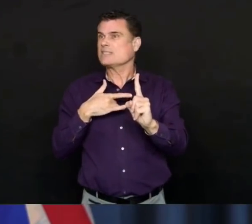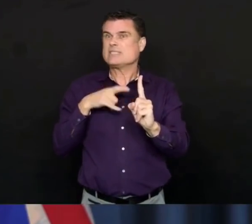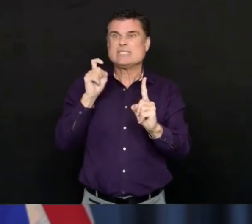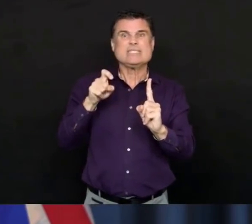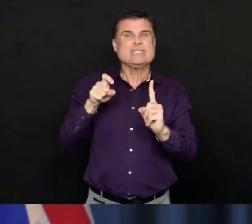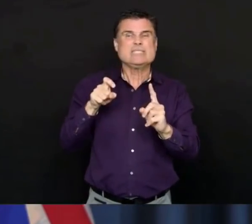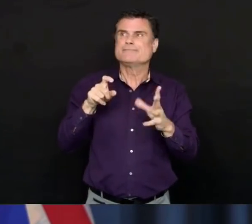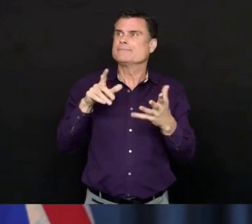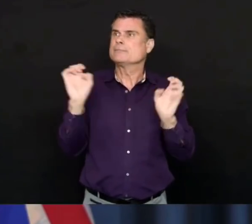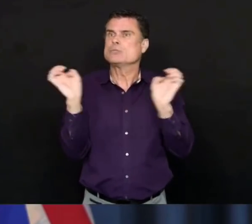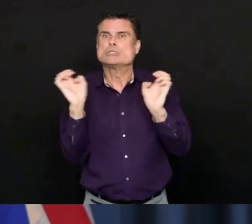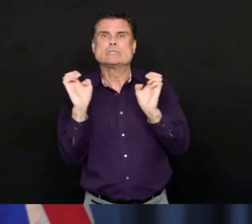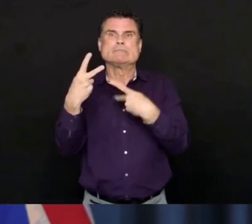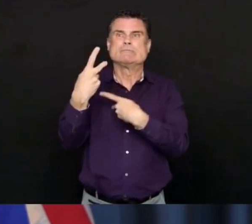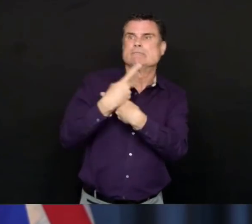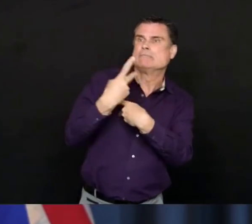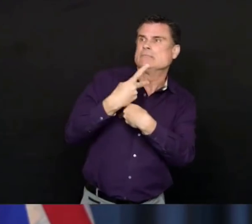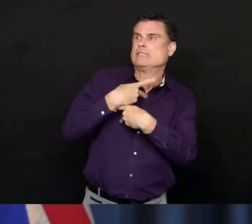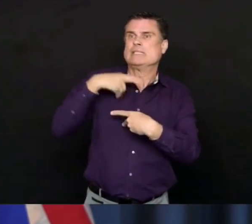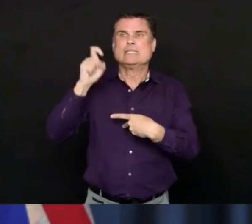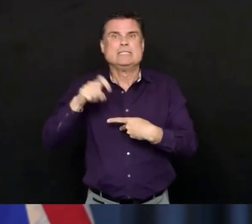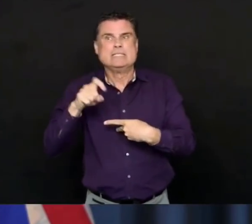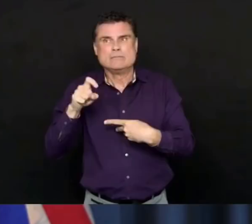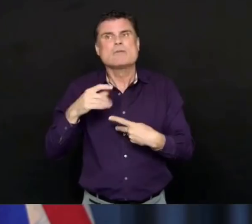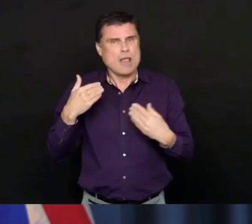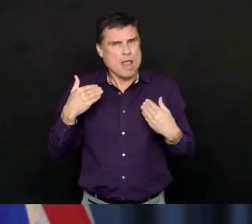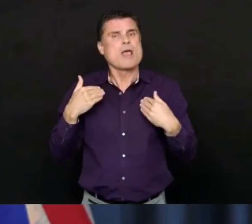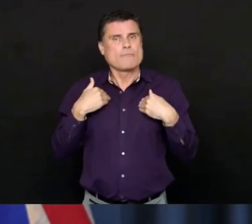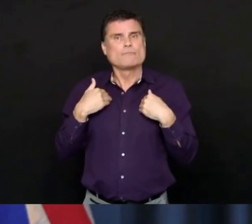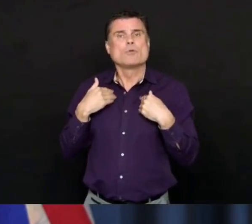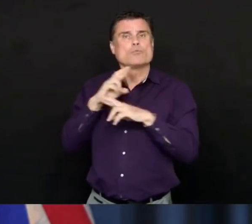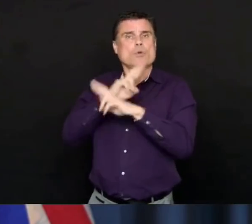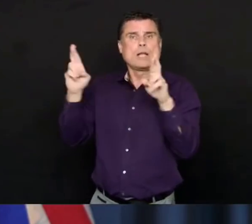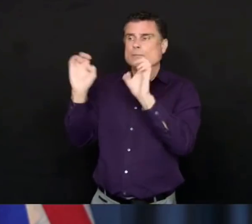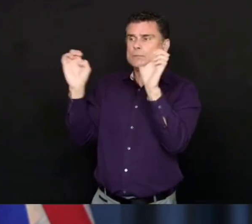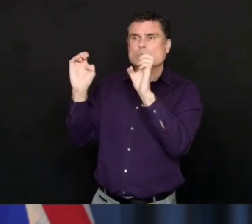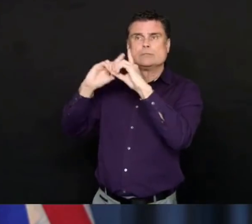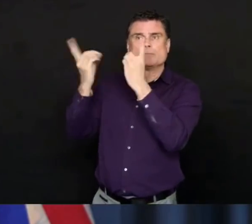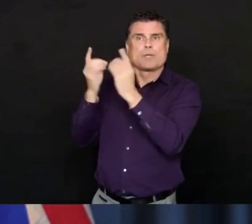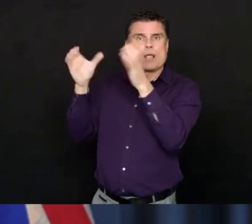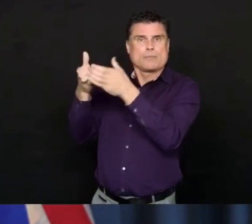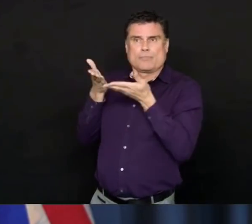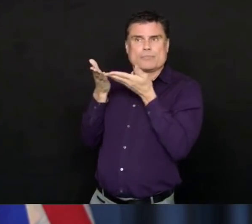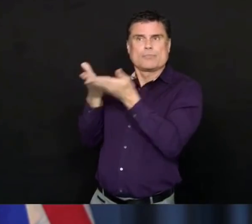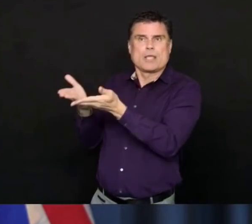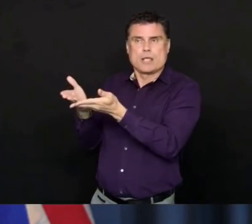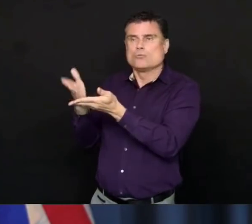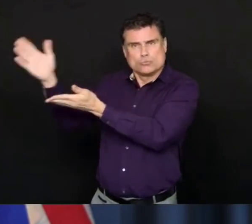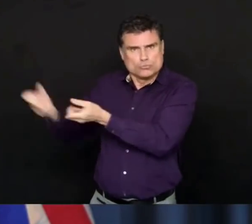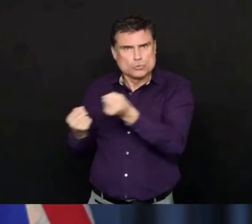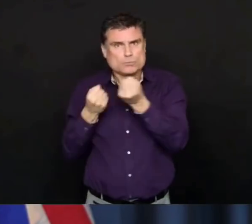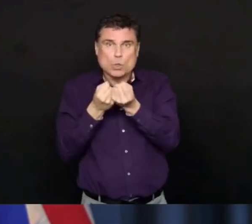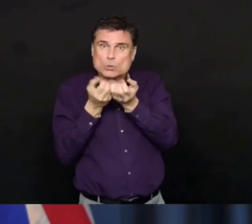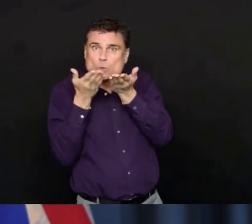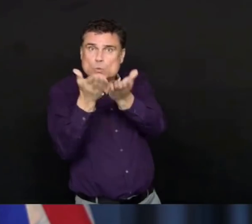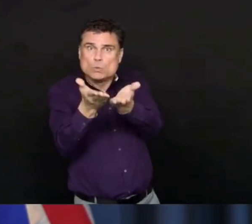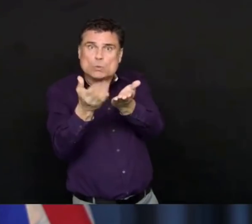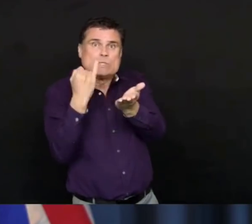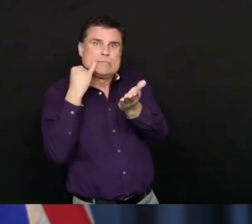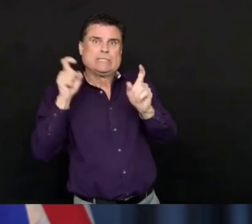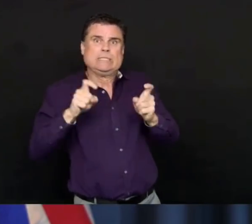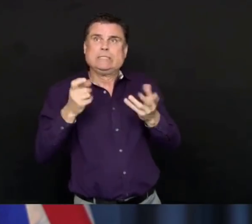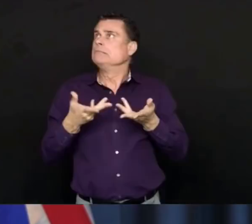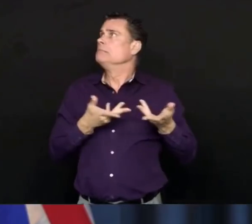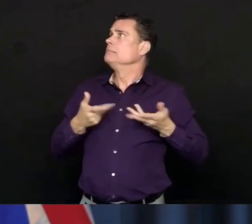paramedic services are there to support you. So do not be afraid to, because of COVID-19, to call for